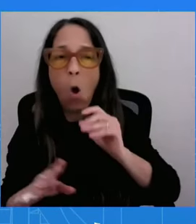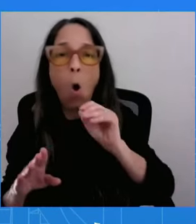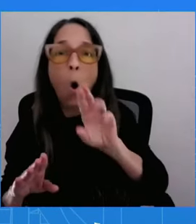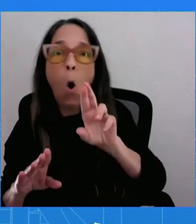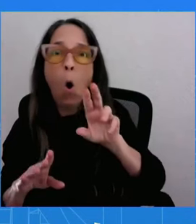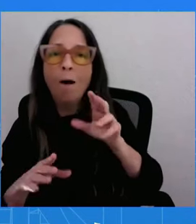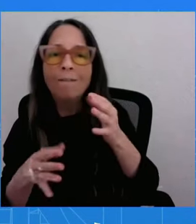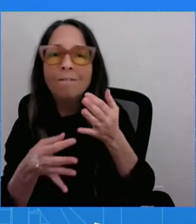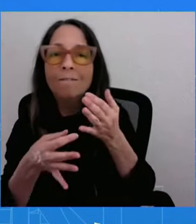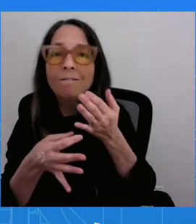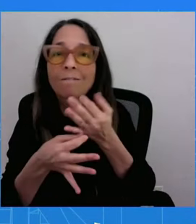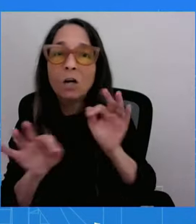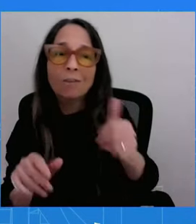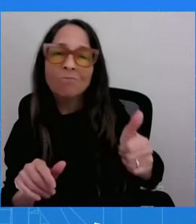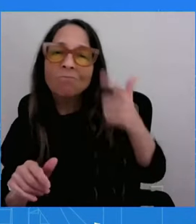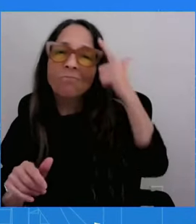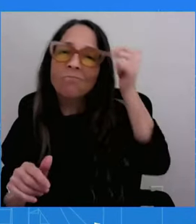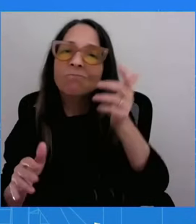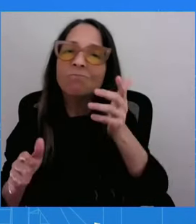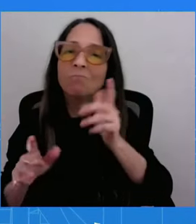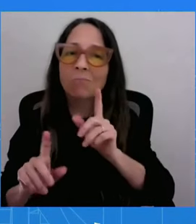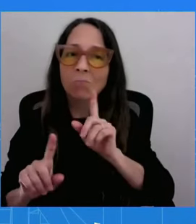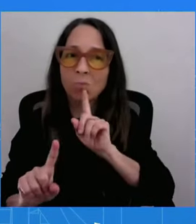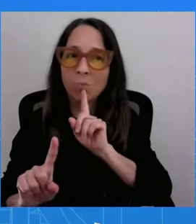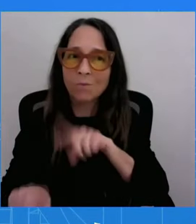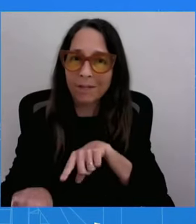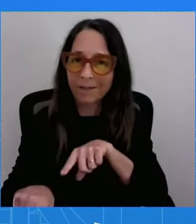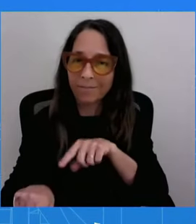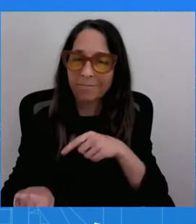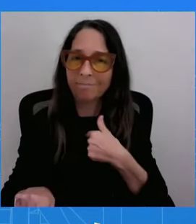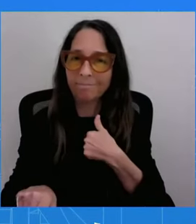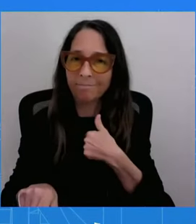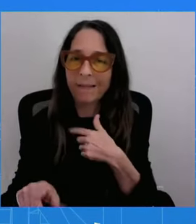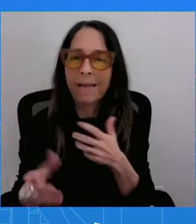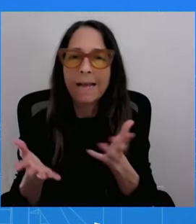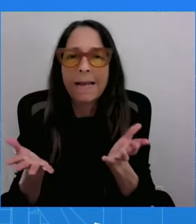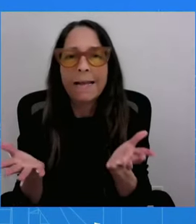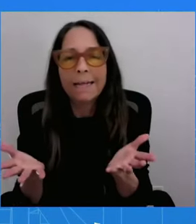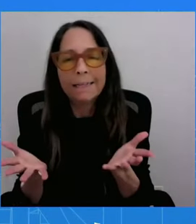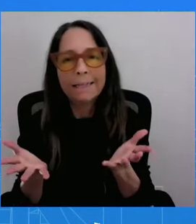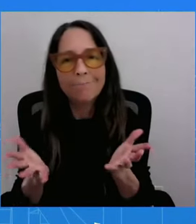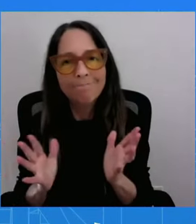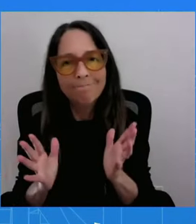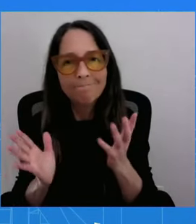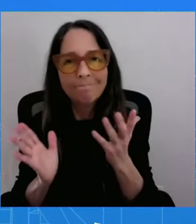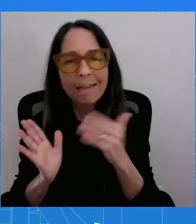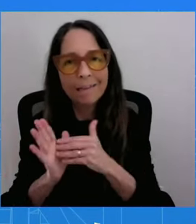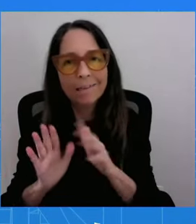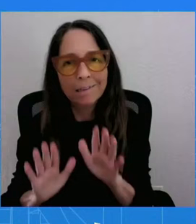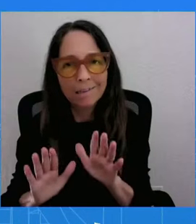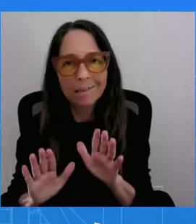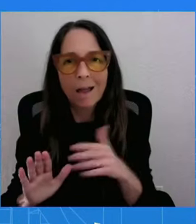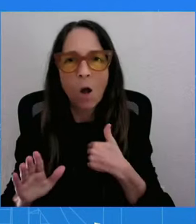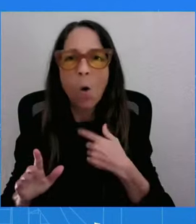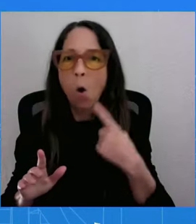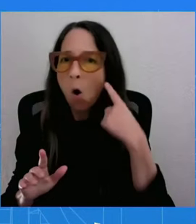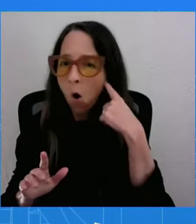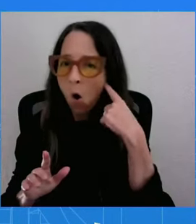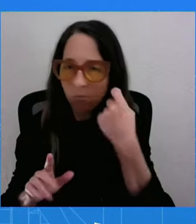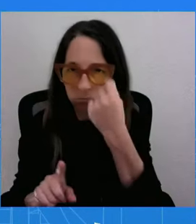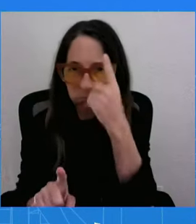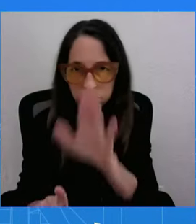And here's what I will say. And you heard the President say this many times, especially in the past several weeks.